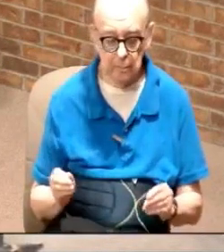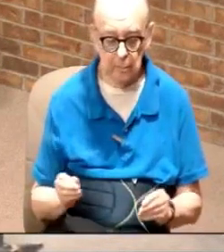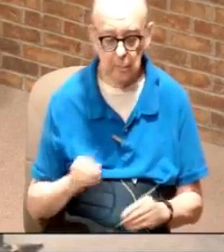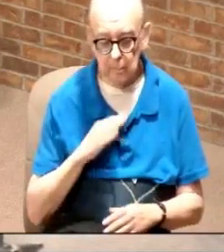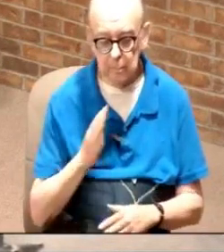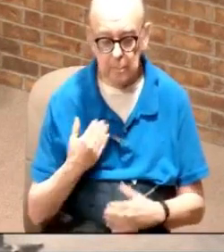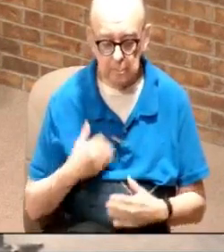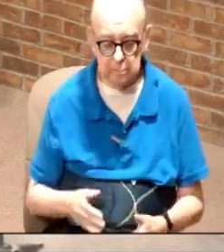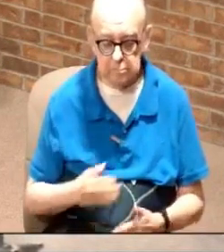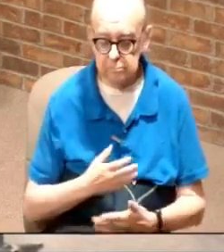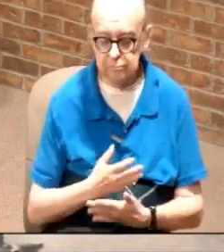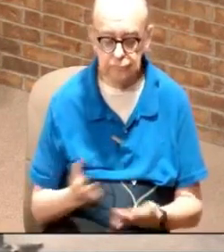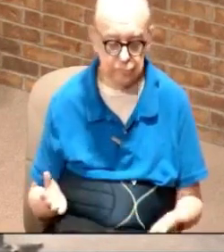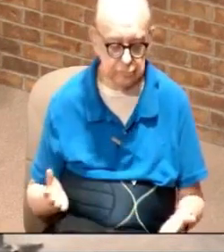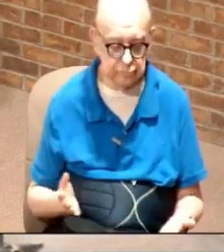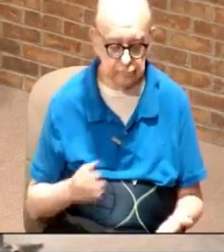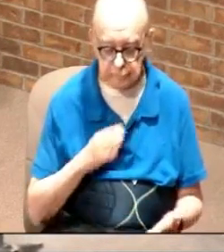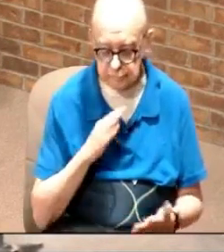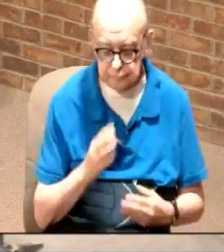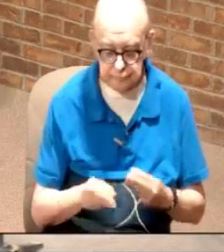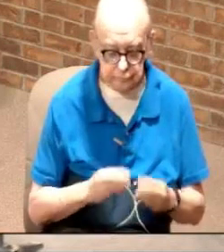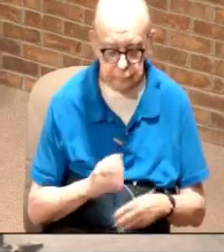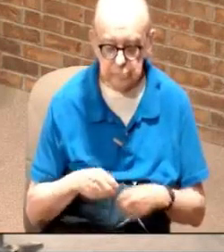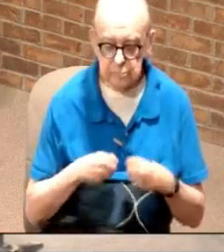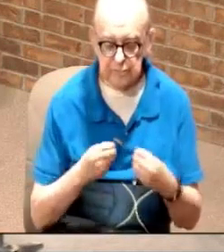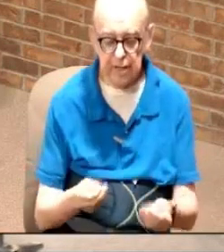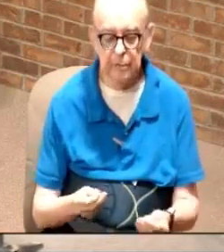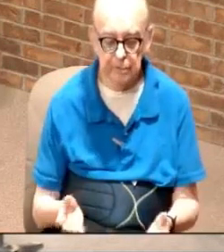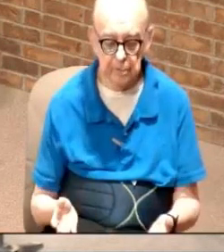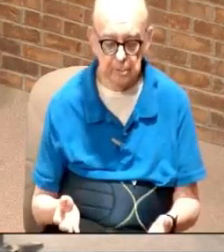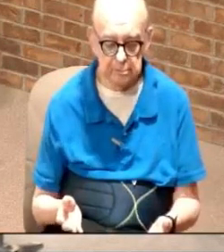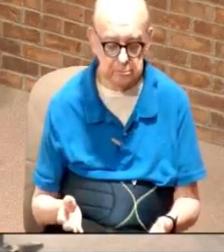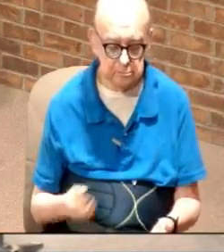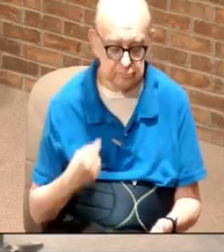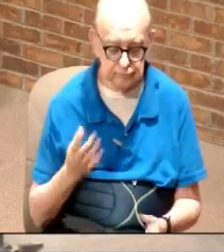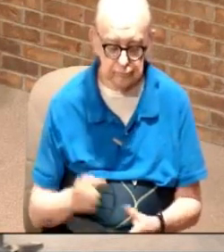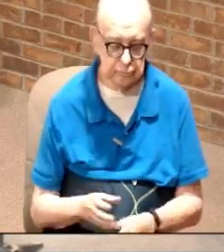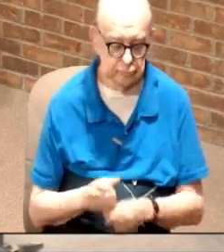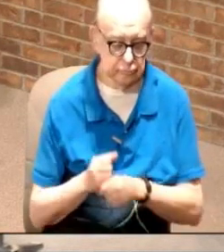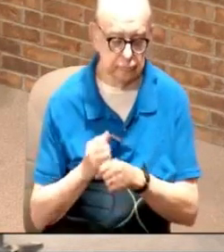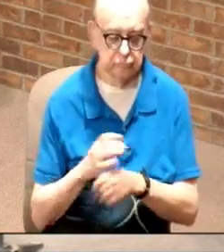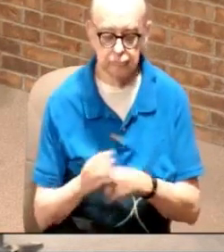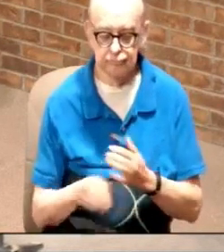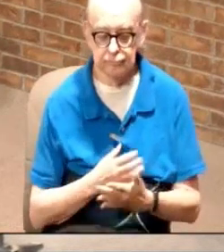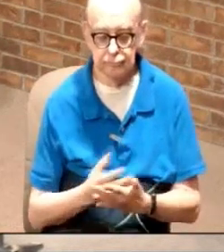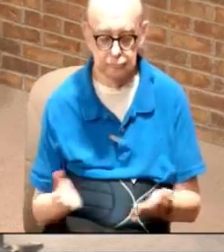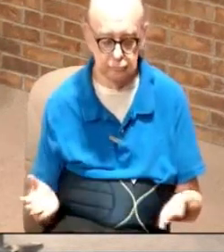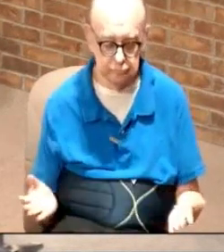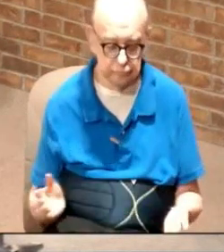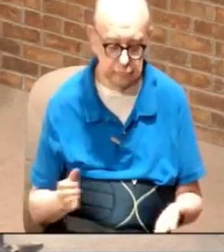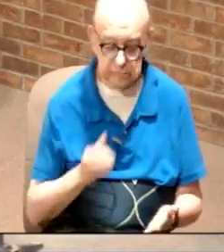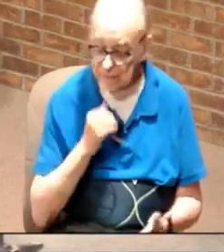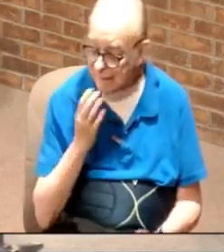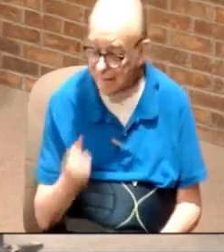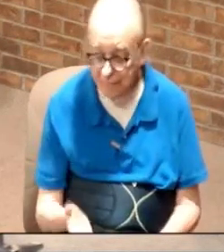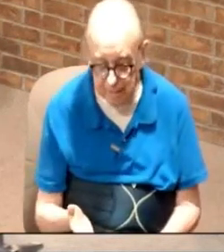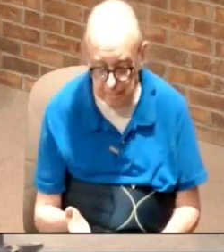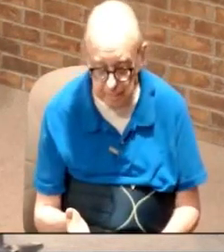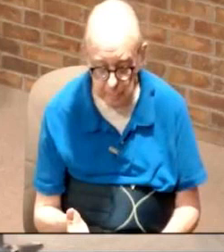filthy rags and none of this garbage that the world offers and that we all get caught up with in and all of this stuff, it ain't there.